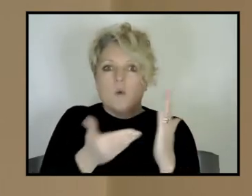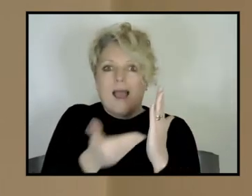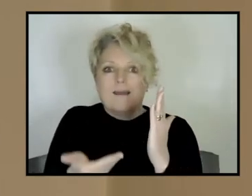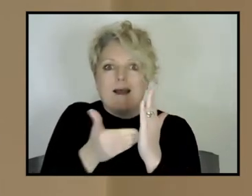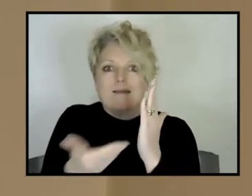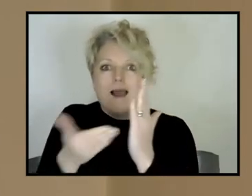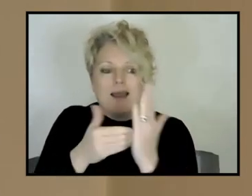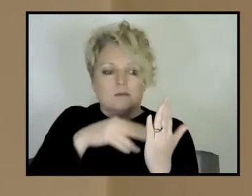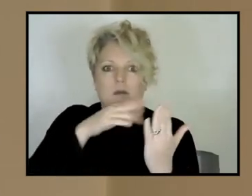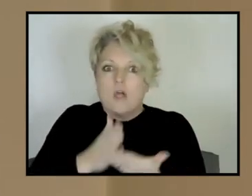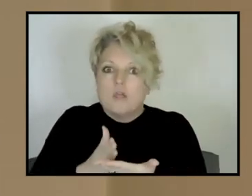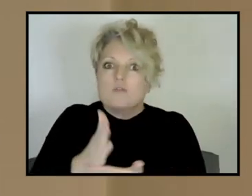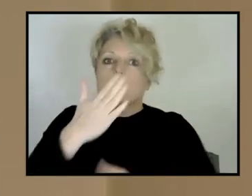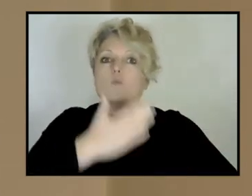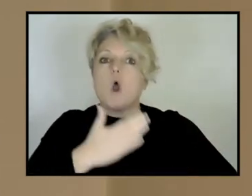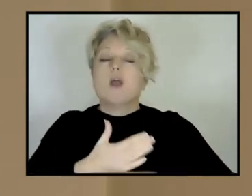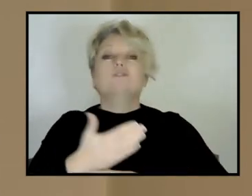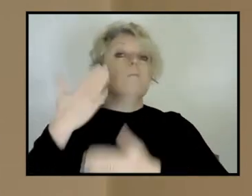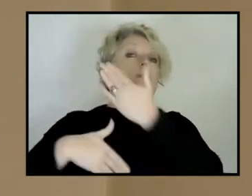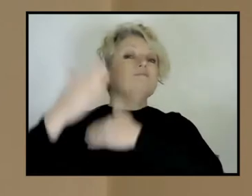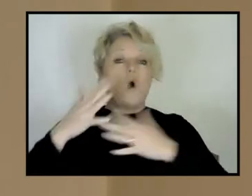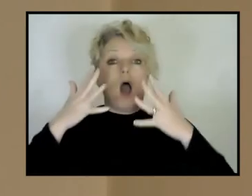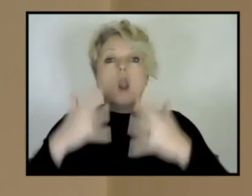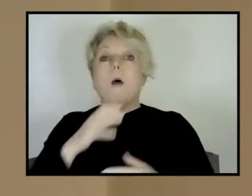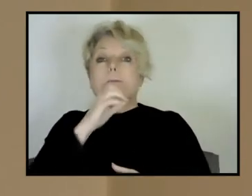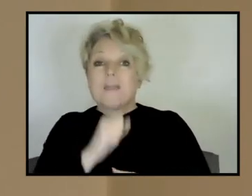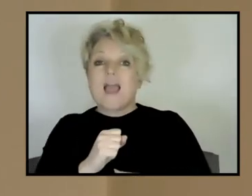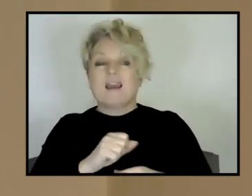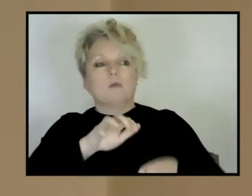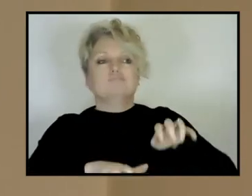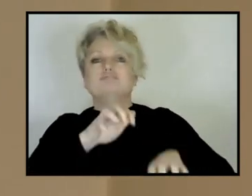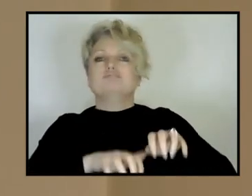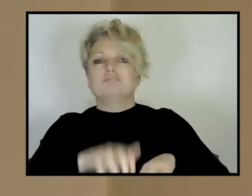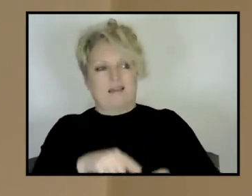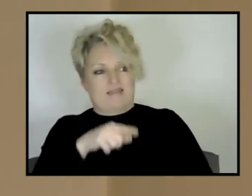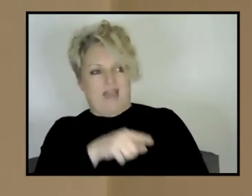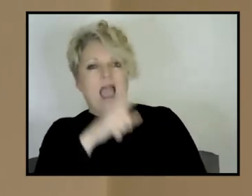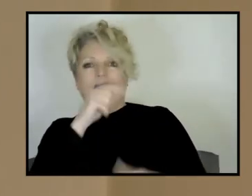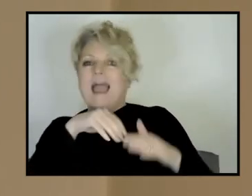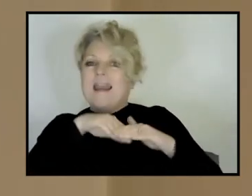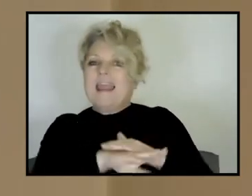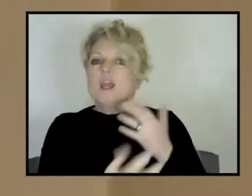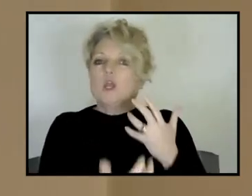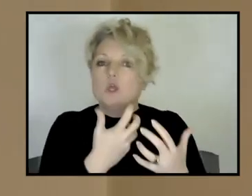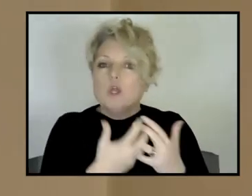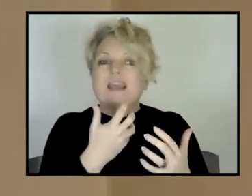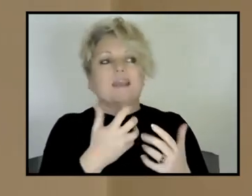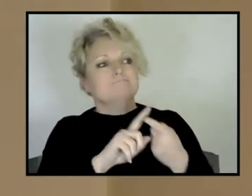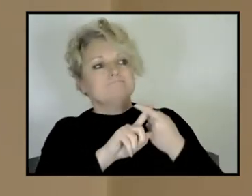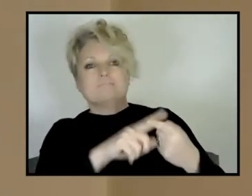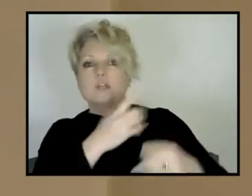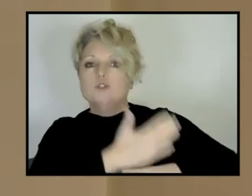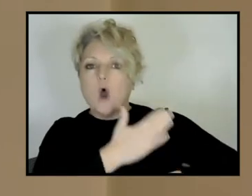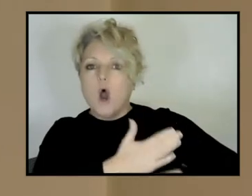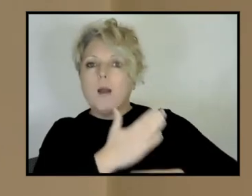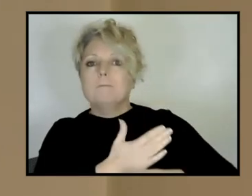earlier workers was done by men because they had the capacity to go to university and to continue in the field and so on. So there's a bit of a,